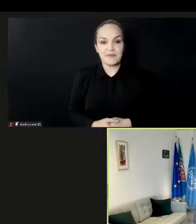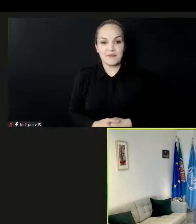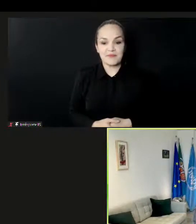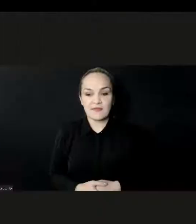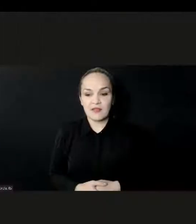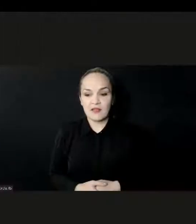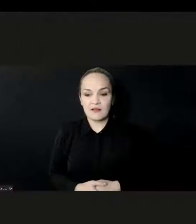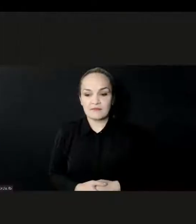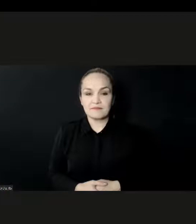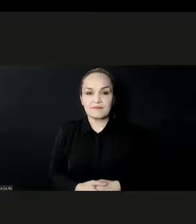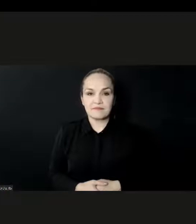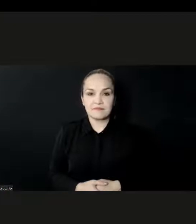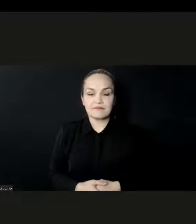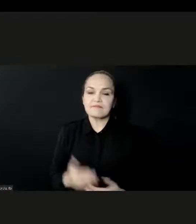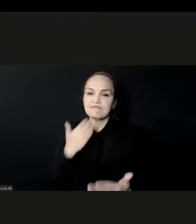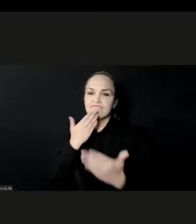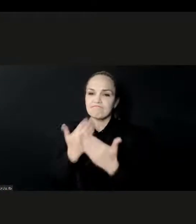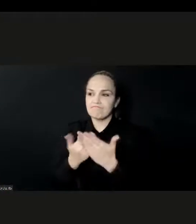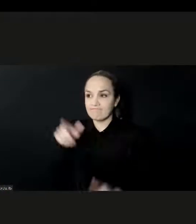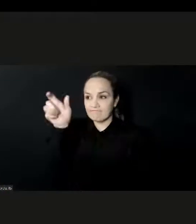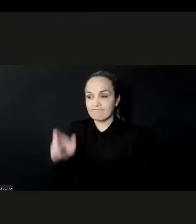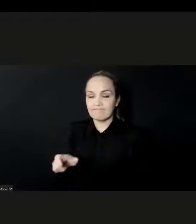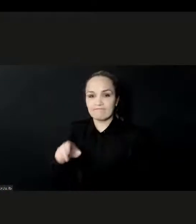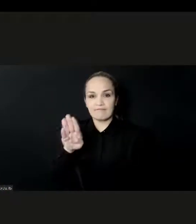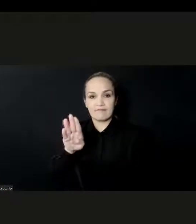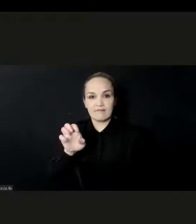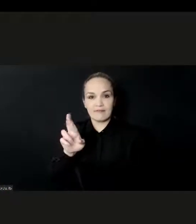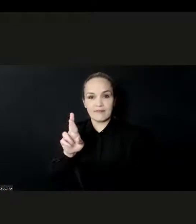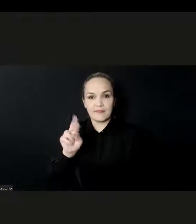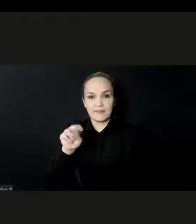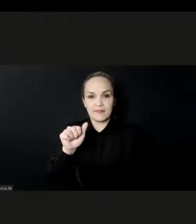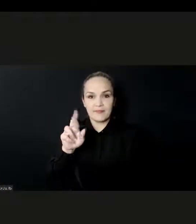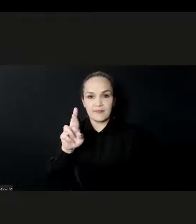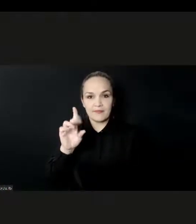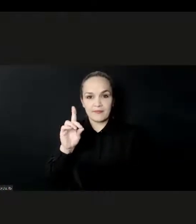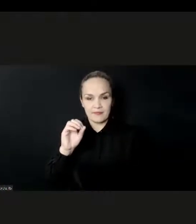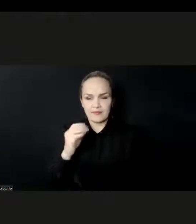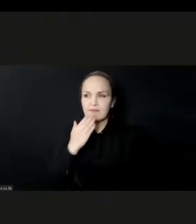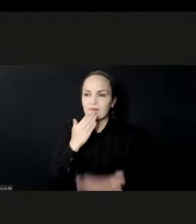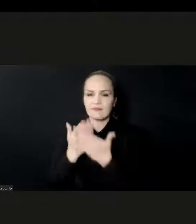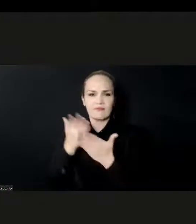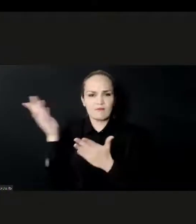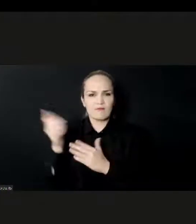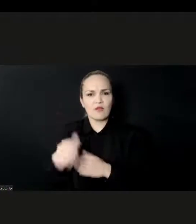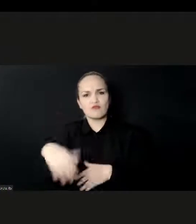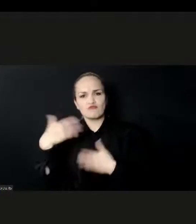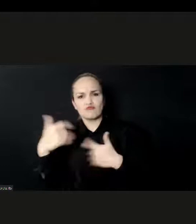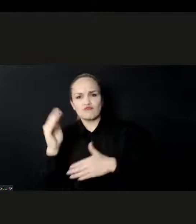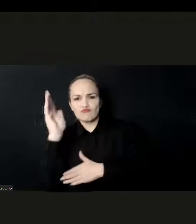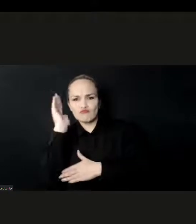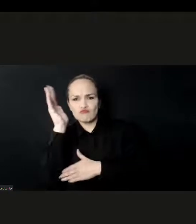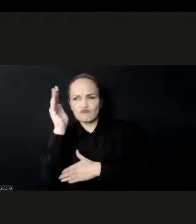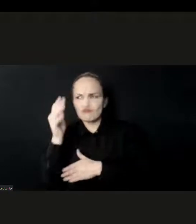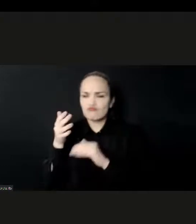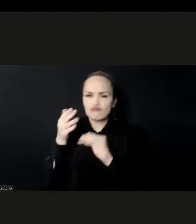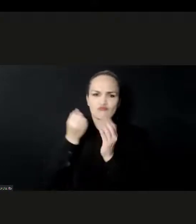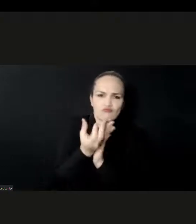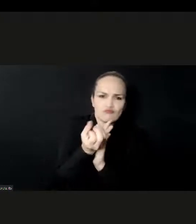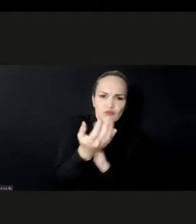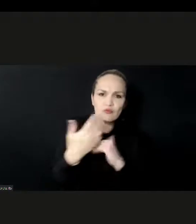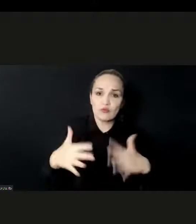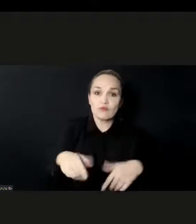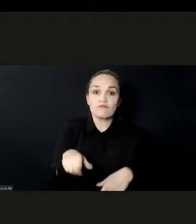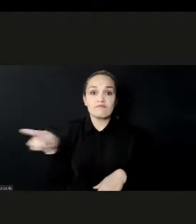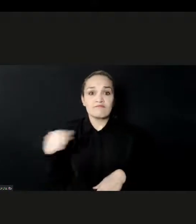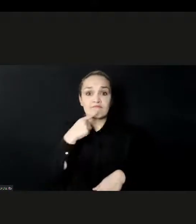the creative economy is so important with 2.4 million jobs. It's really, really